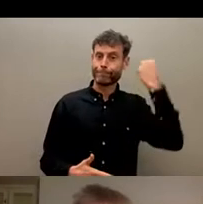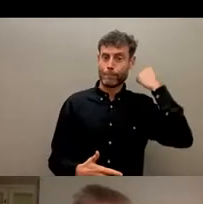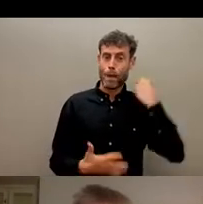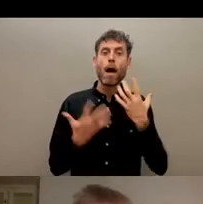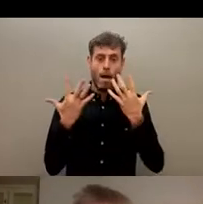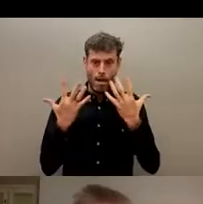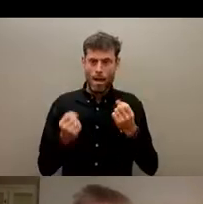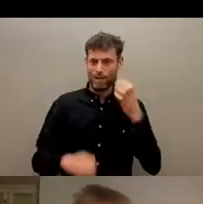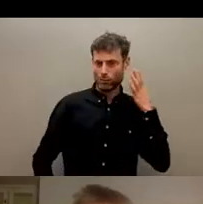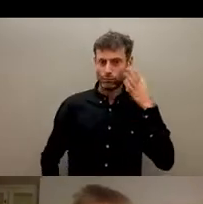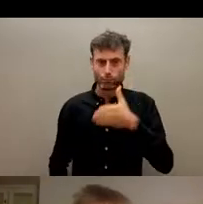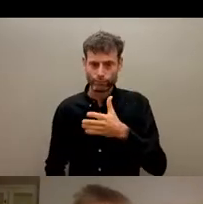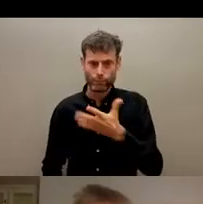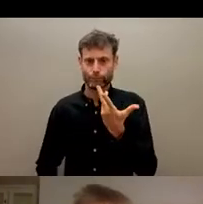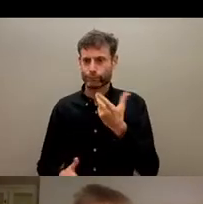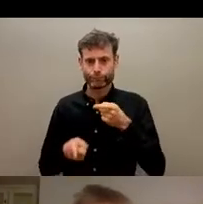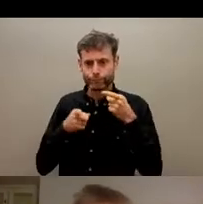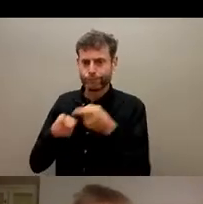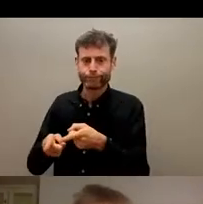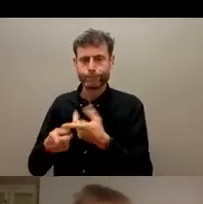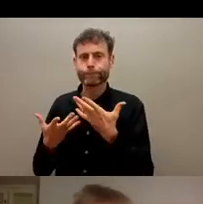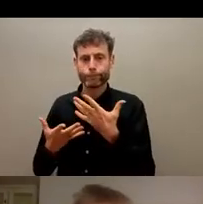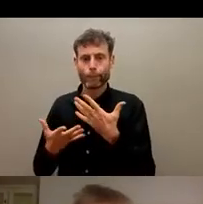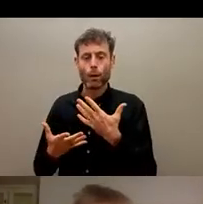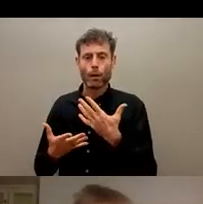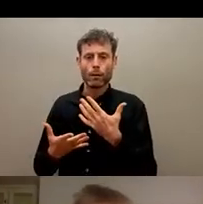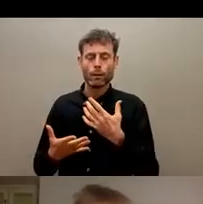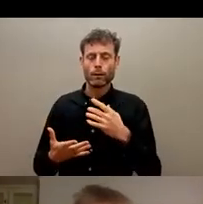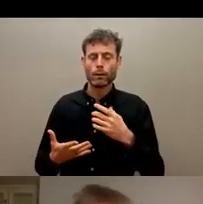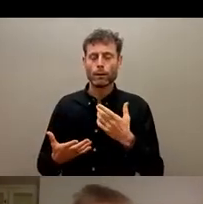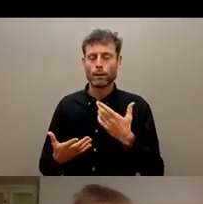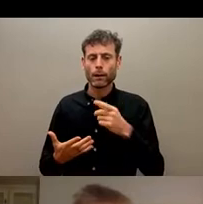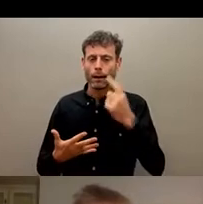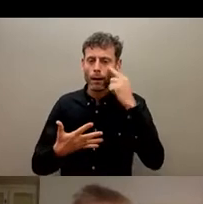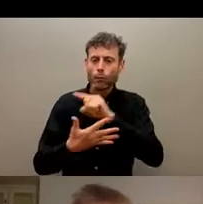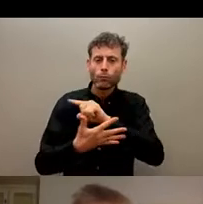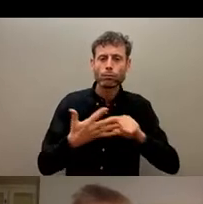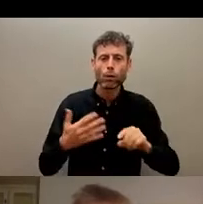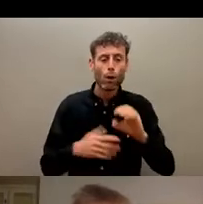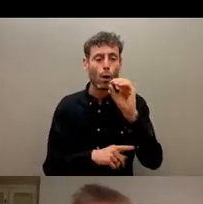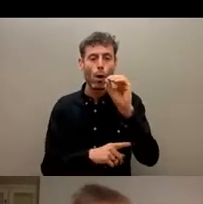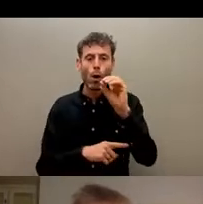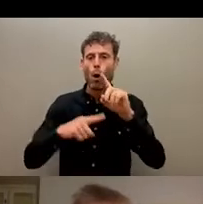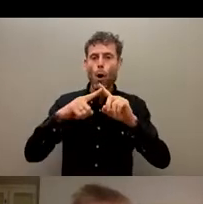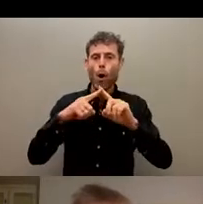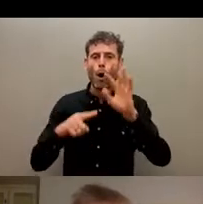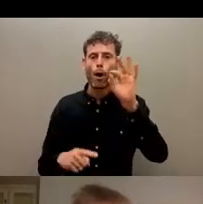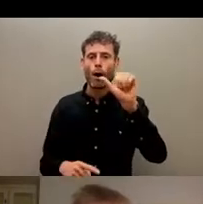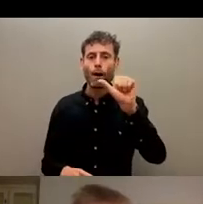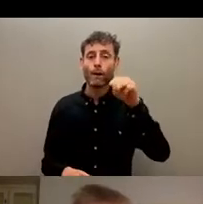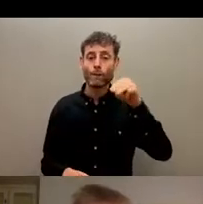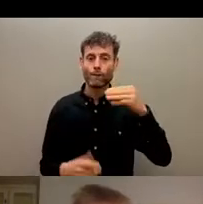vulnerable. So basically, and there has been, I we've heard about the Oxfam scandal. We've heard about lots of other scandals where